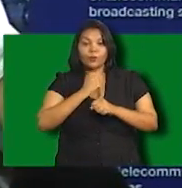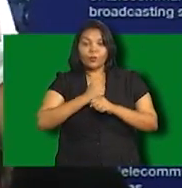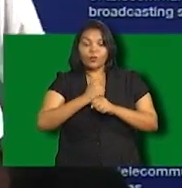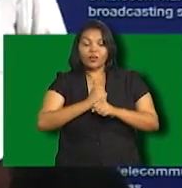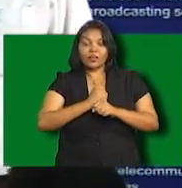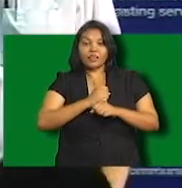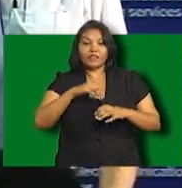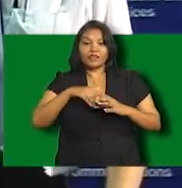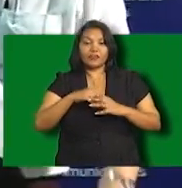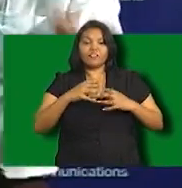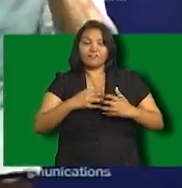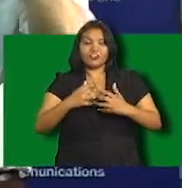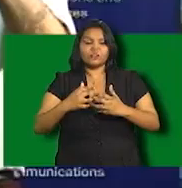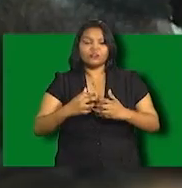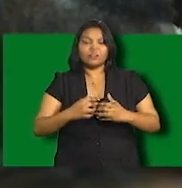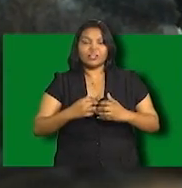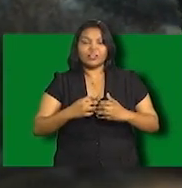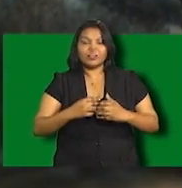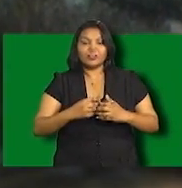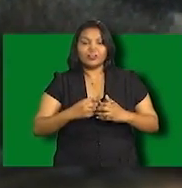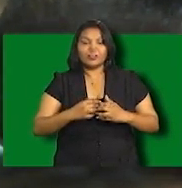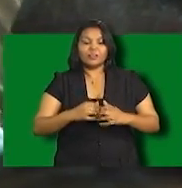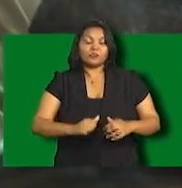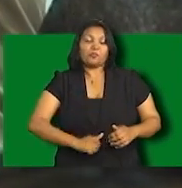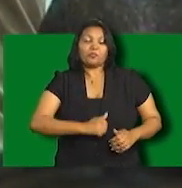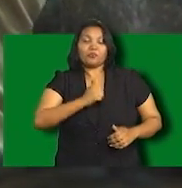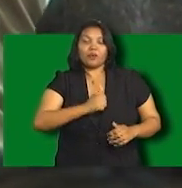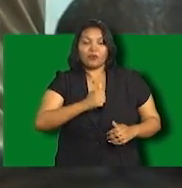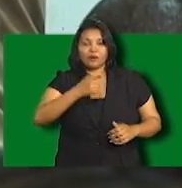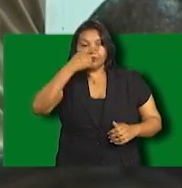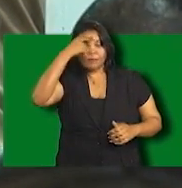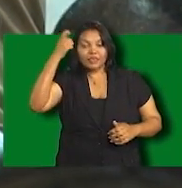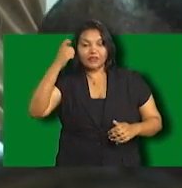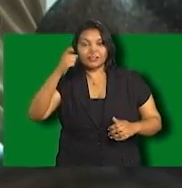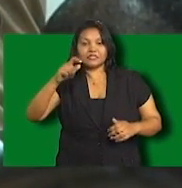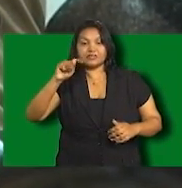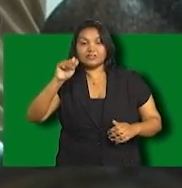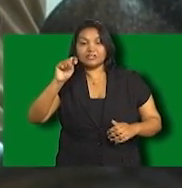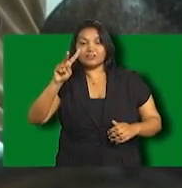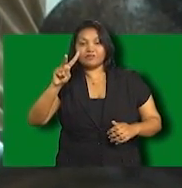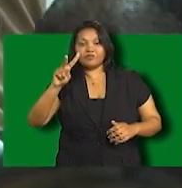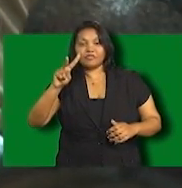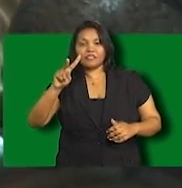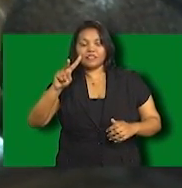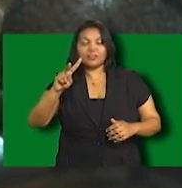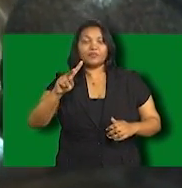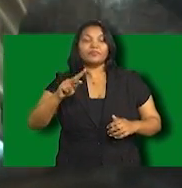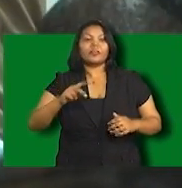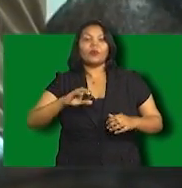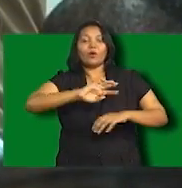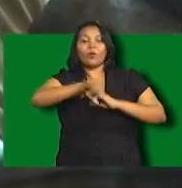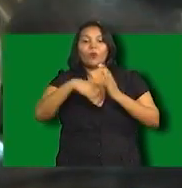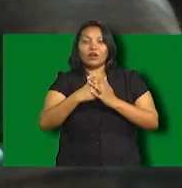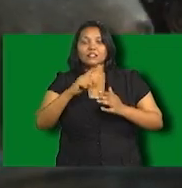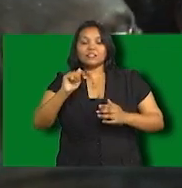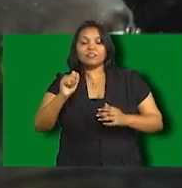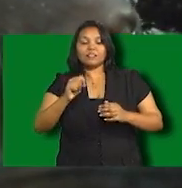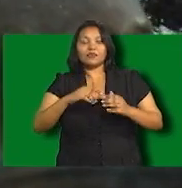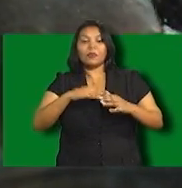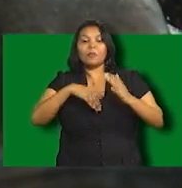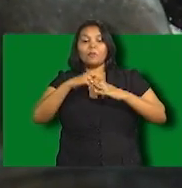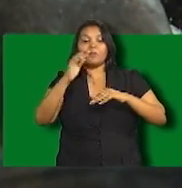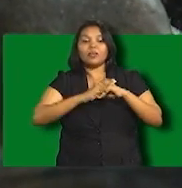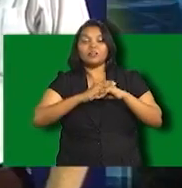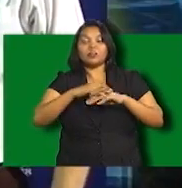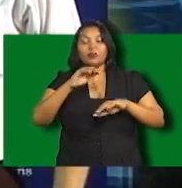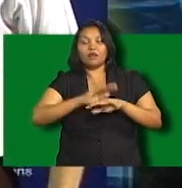factory. Absolutely fantastic. You should be proud of yourself. You are the source of all television. Now, it was